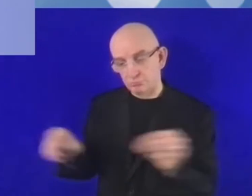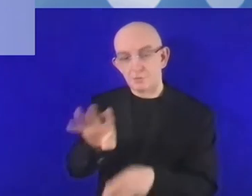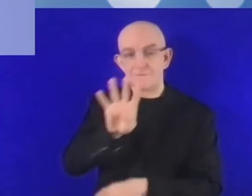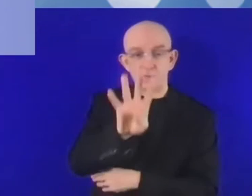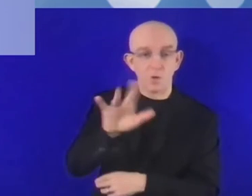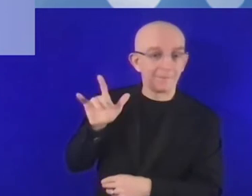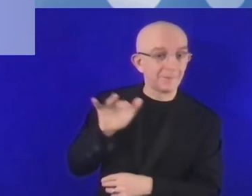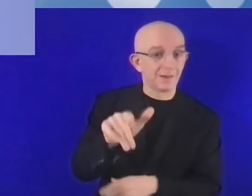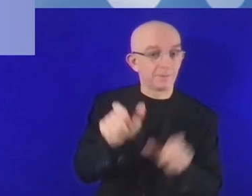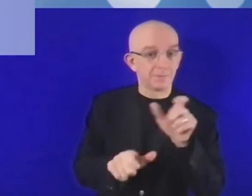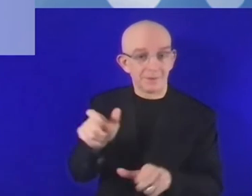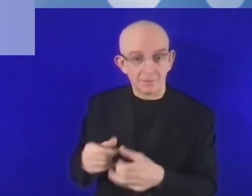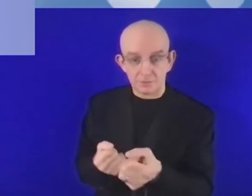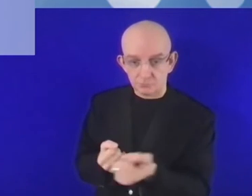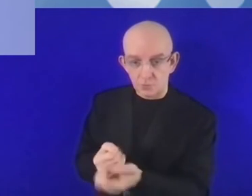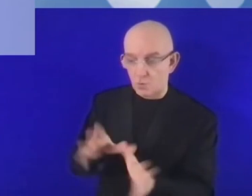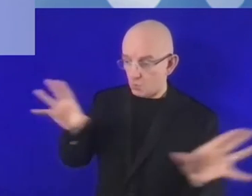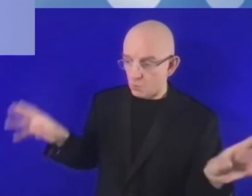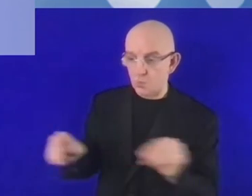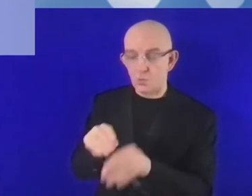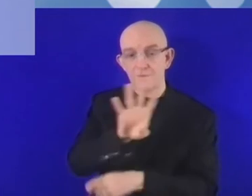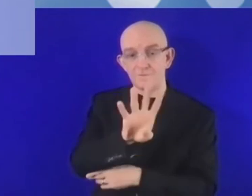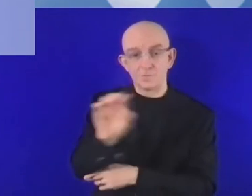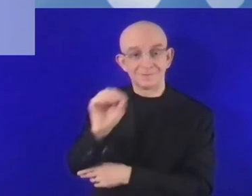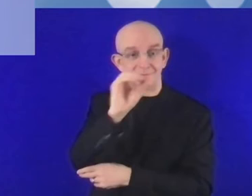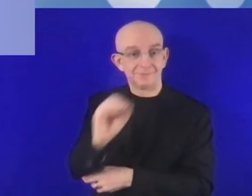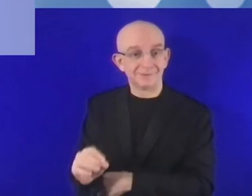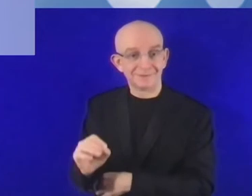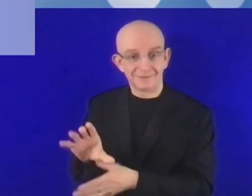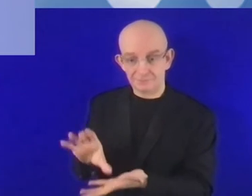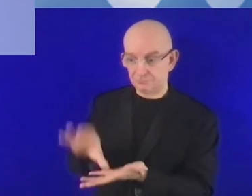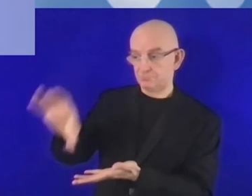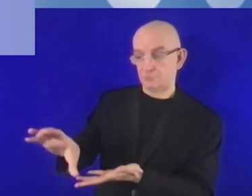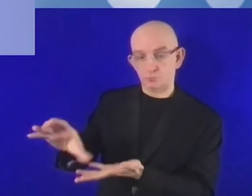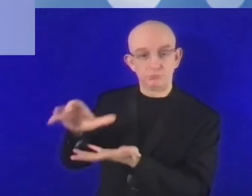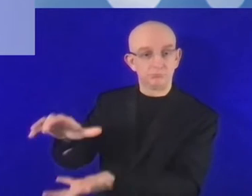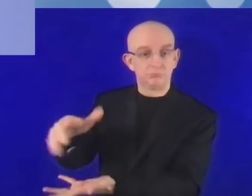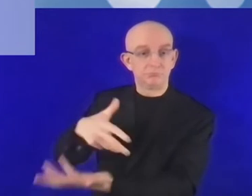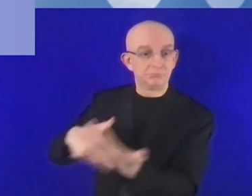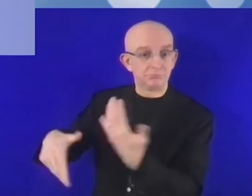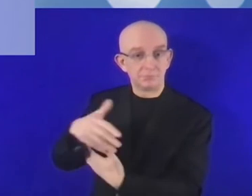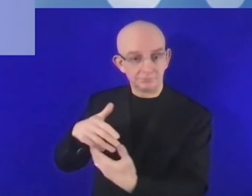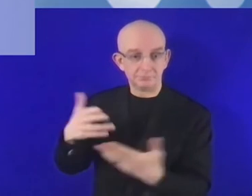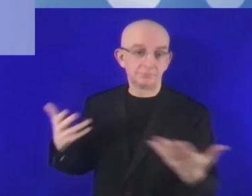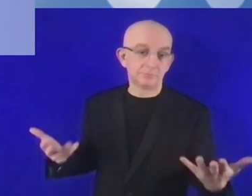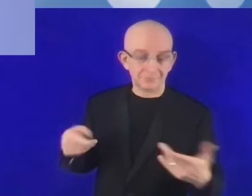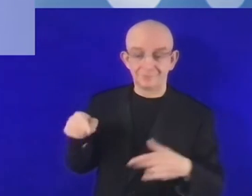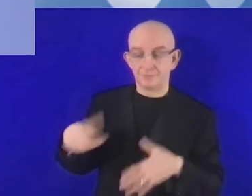it represented almost 31 billion euros annually from